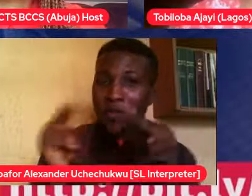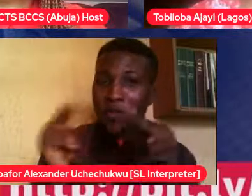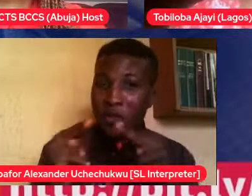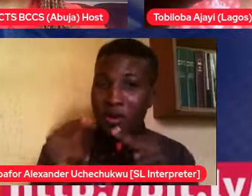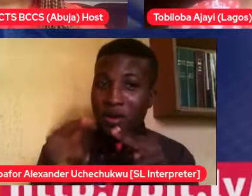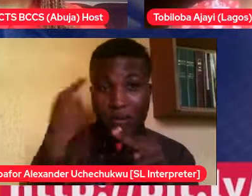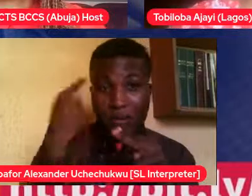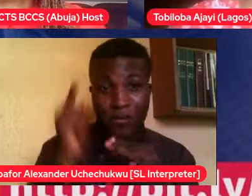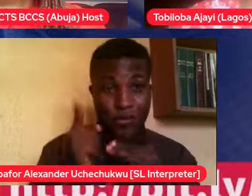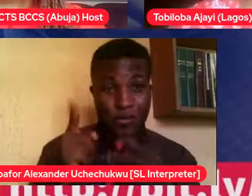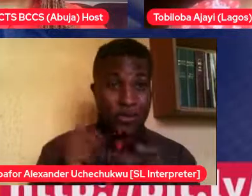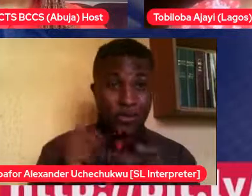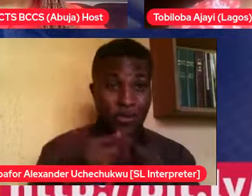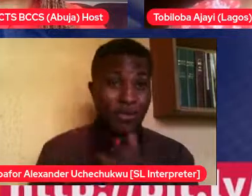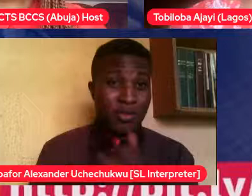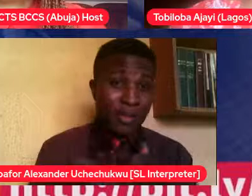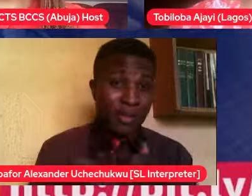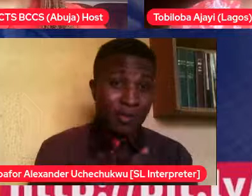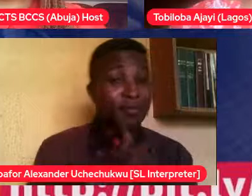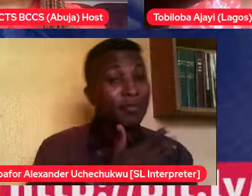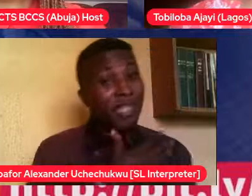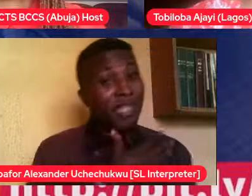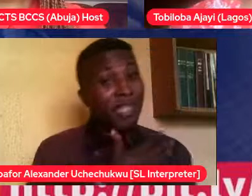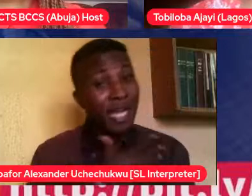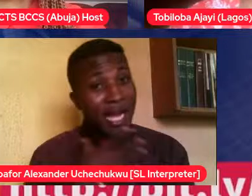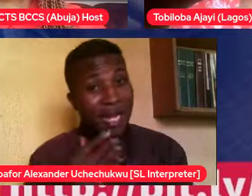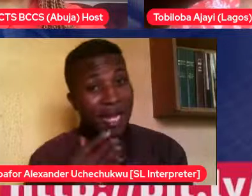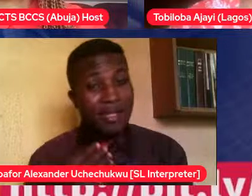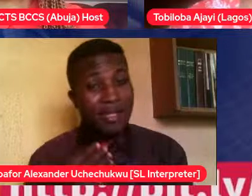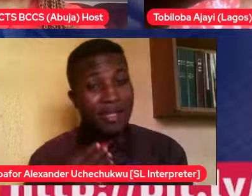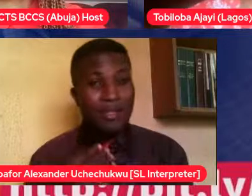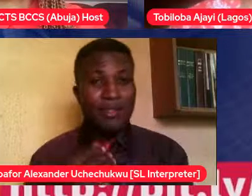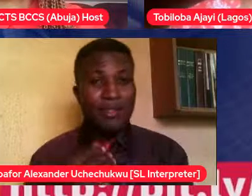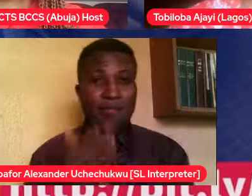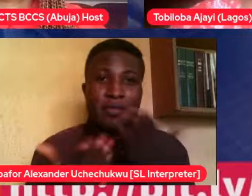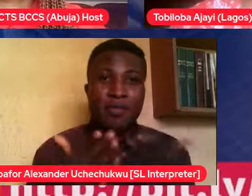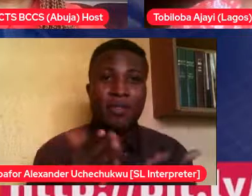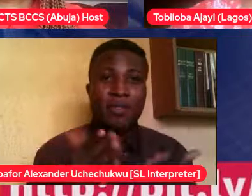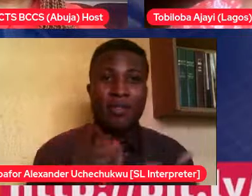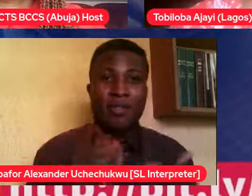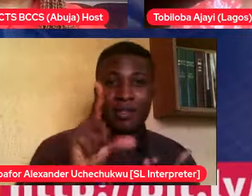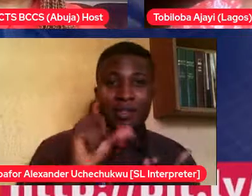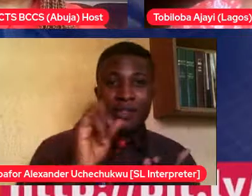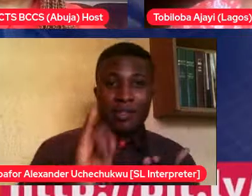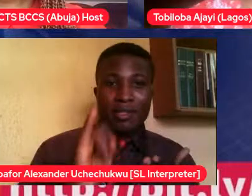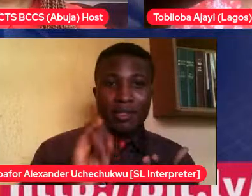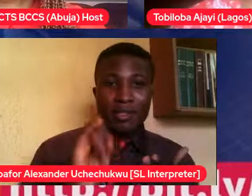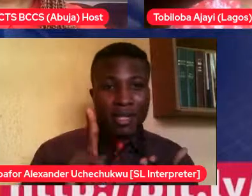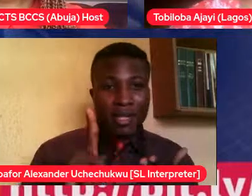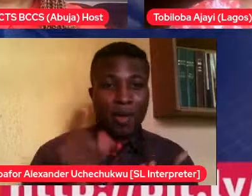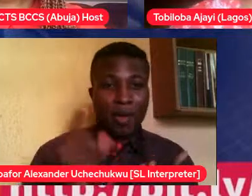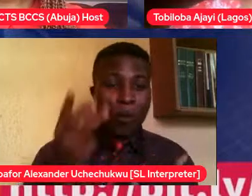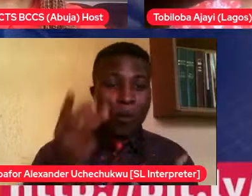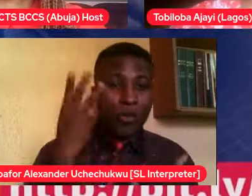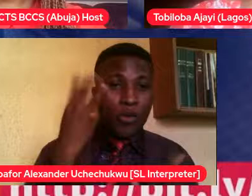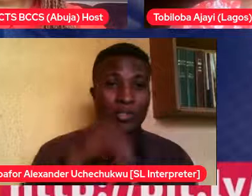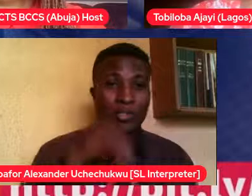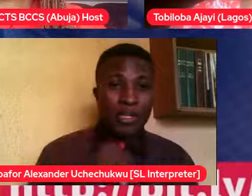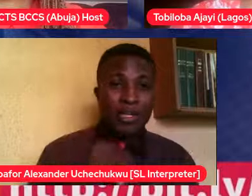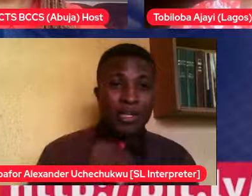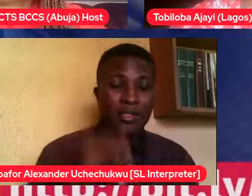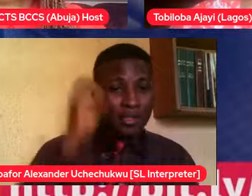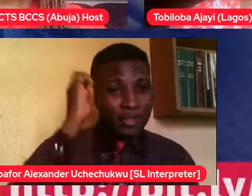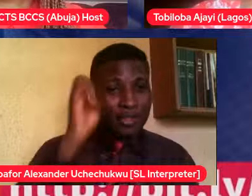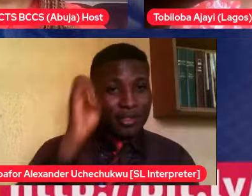heart. That's what he said. So it was, for me, it was an interesting interaction to watch the dynamics between